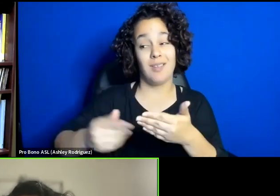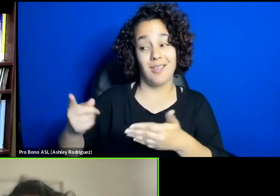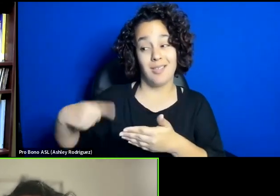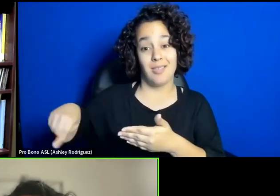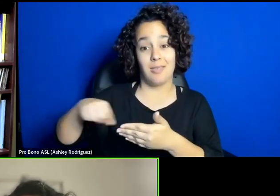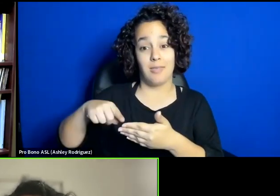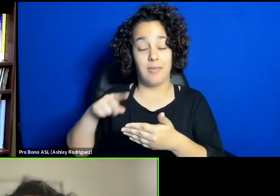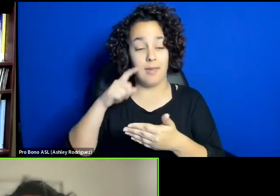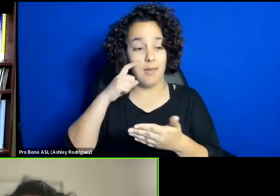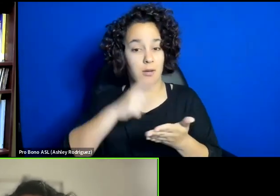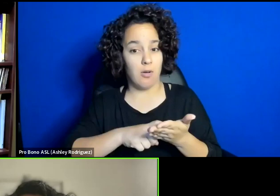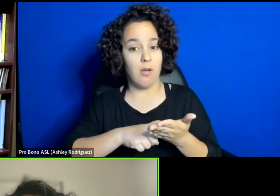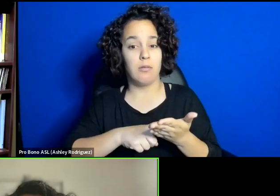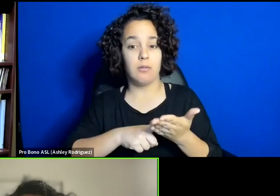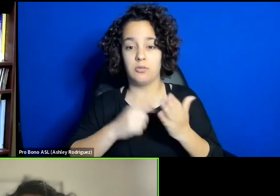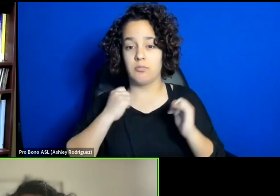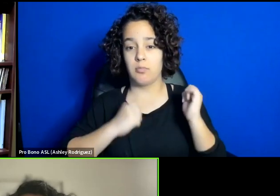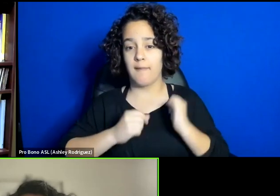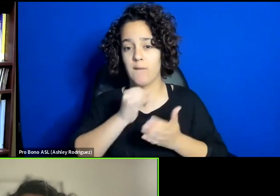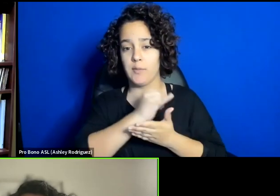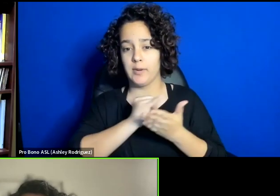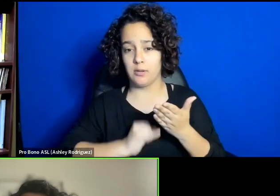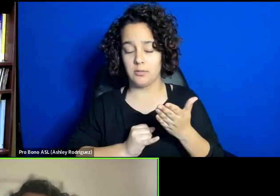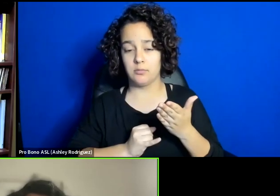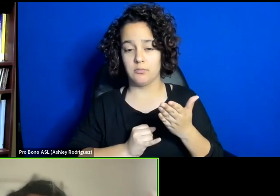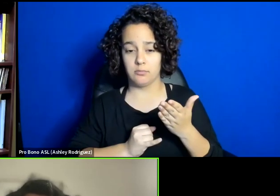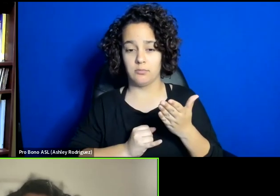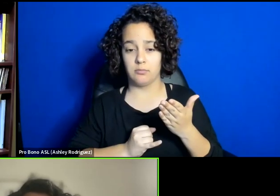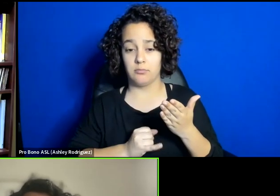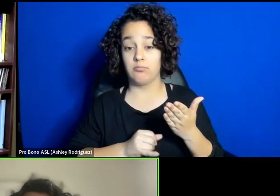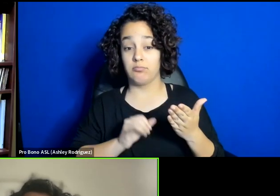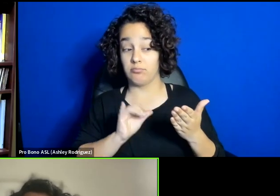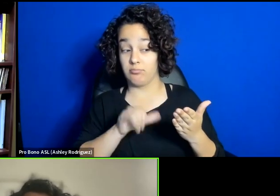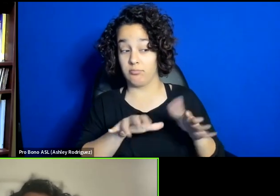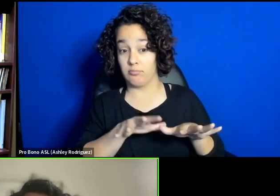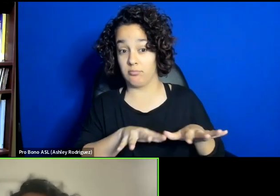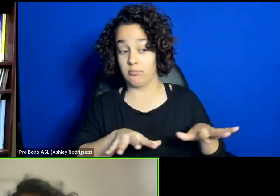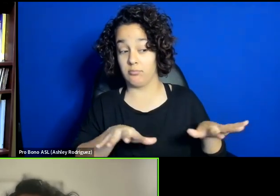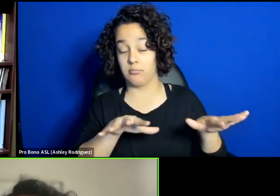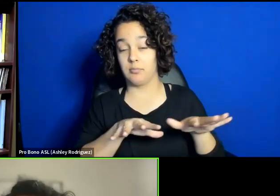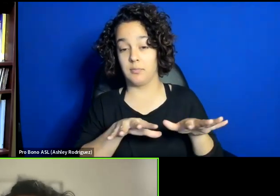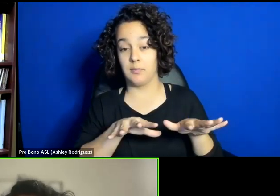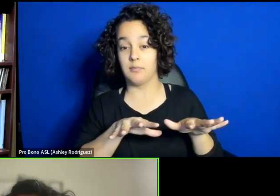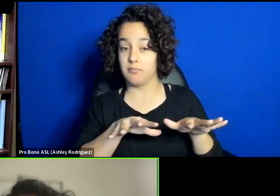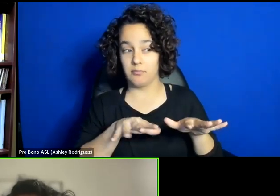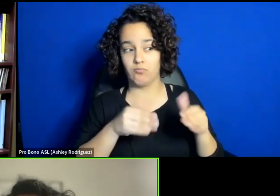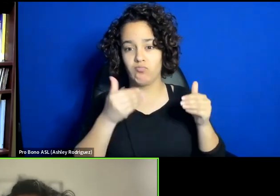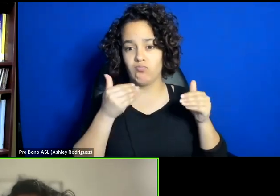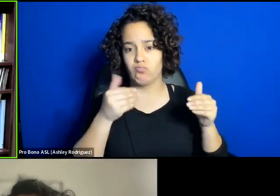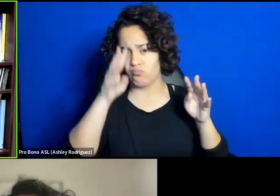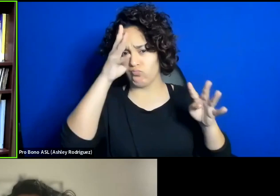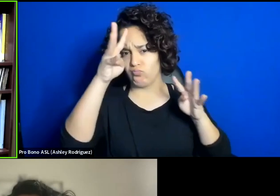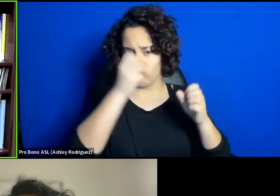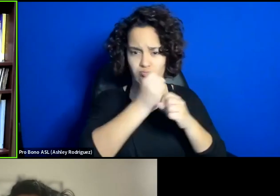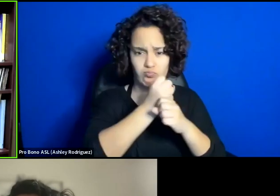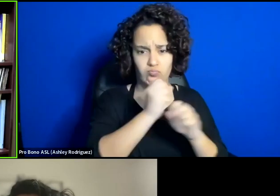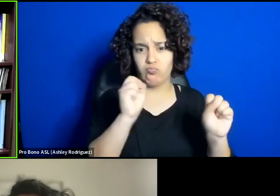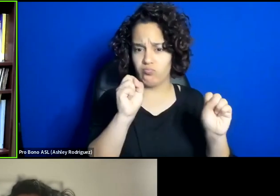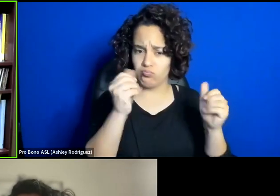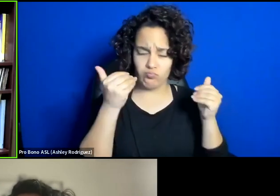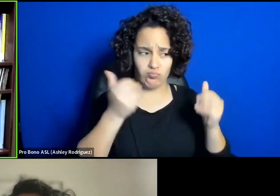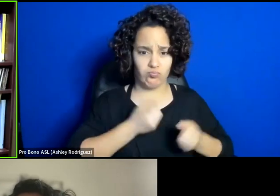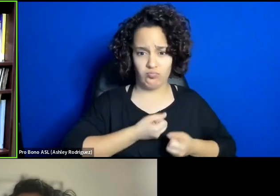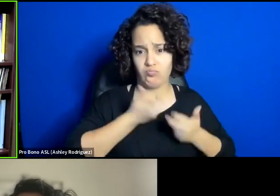performing arts as a space to have freedom, to speak,